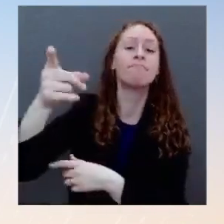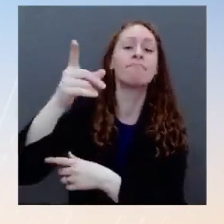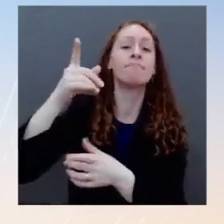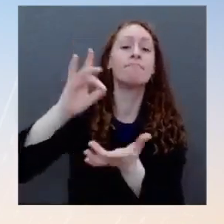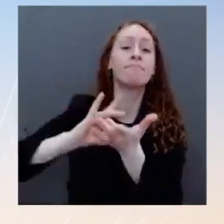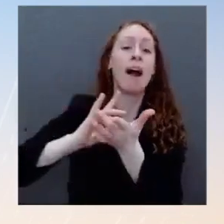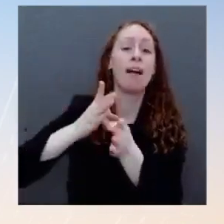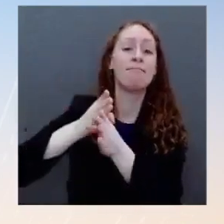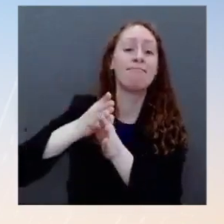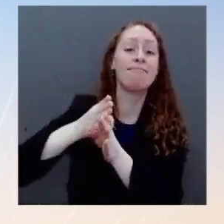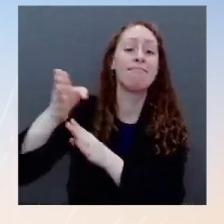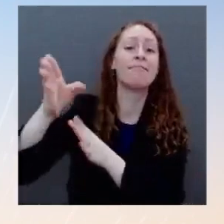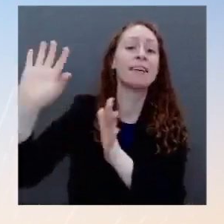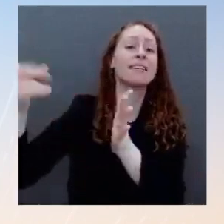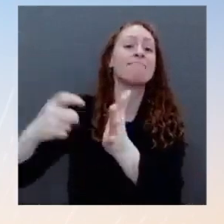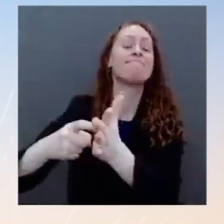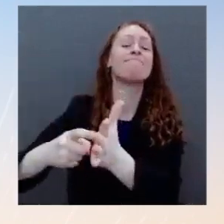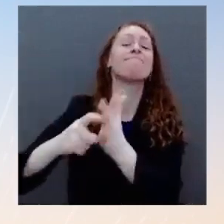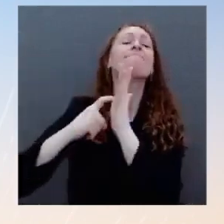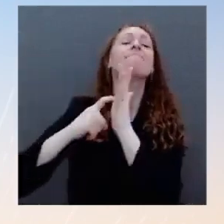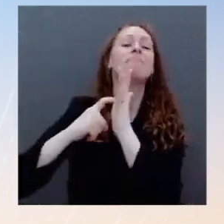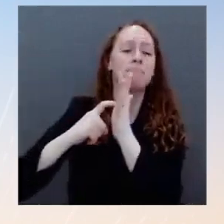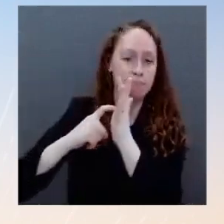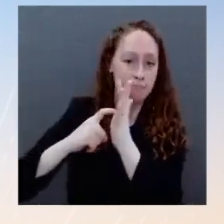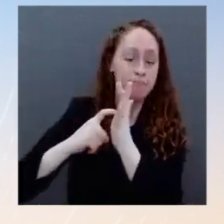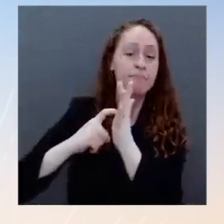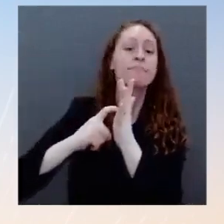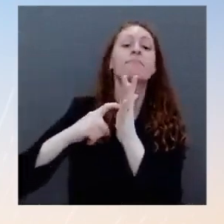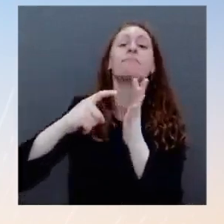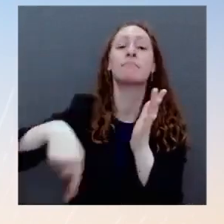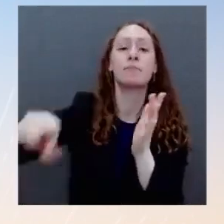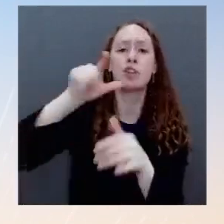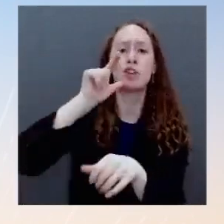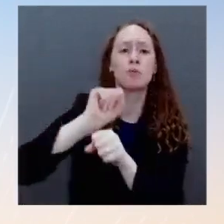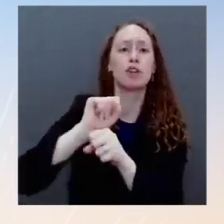number of companies across the countries that are good models. We're going to continue to echo those. Okay. I don't want you to really